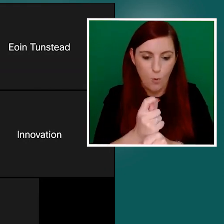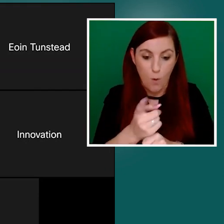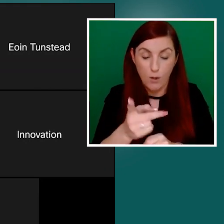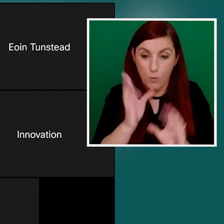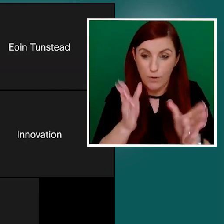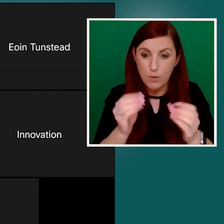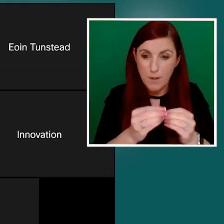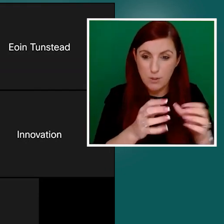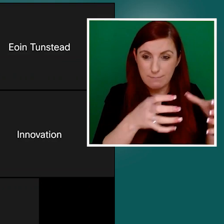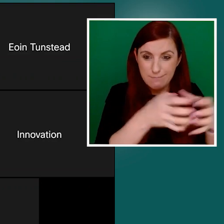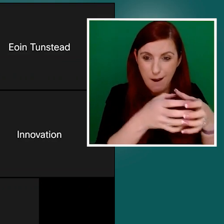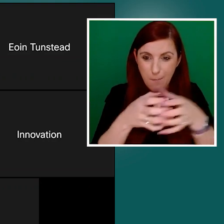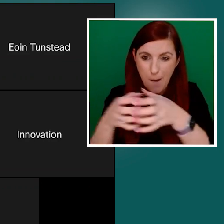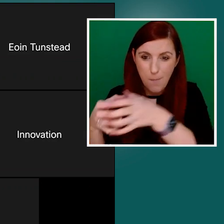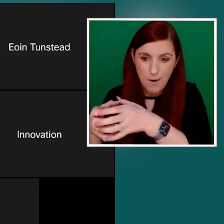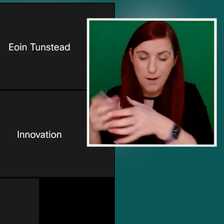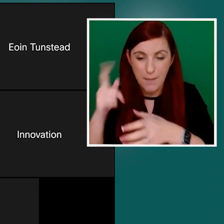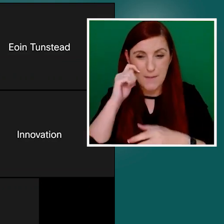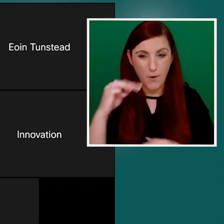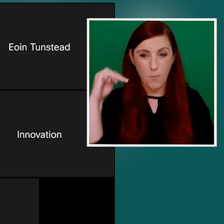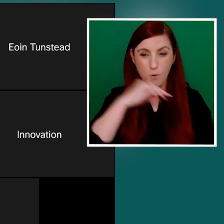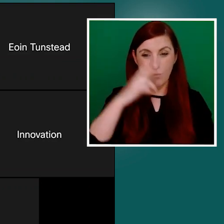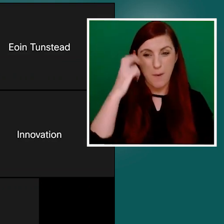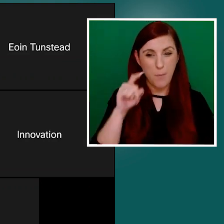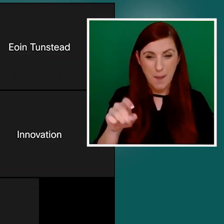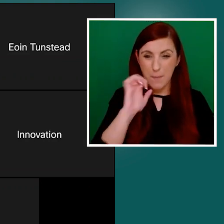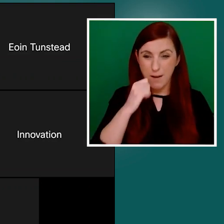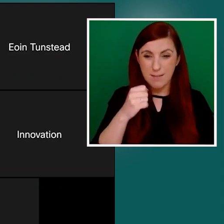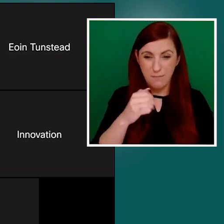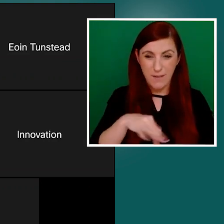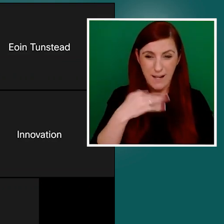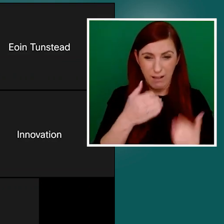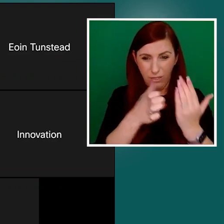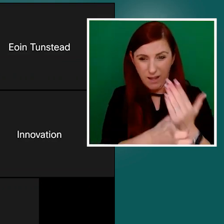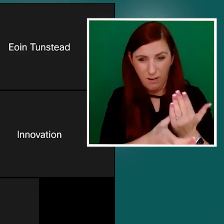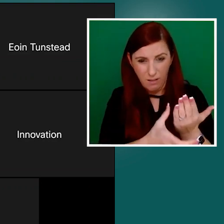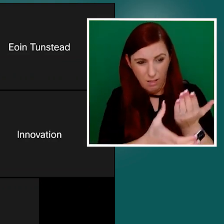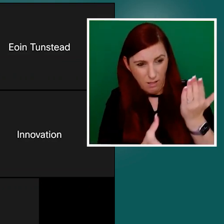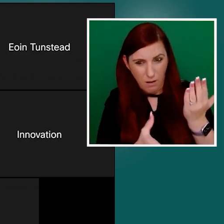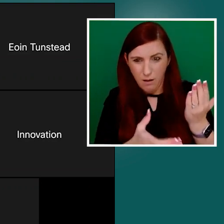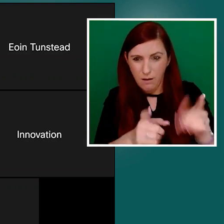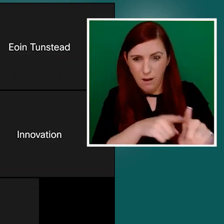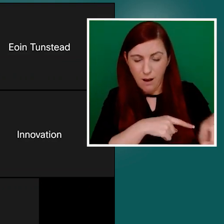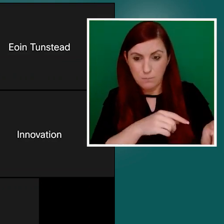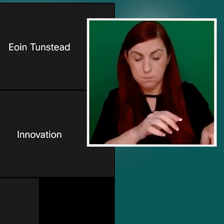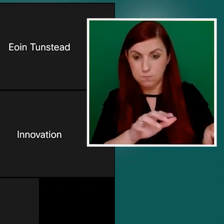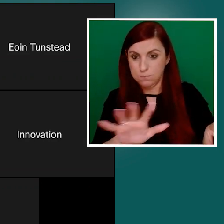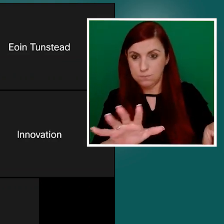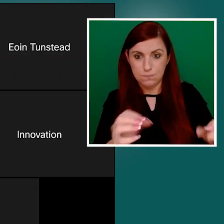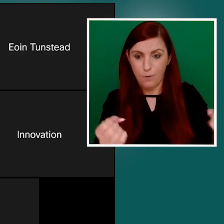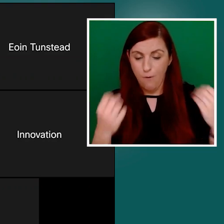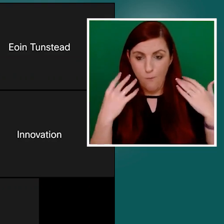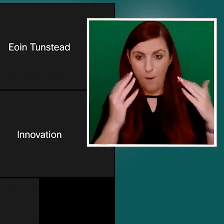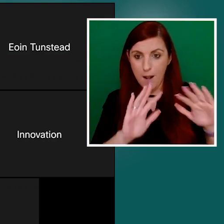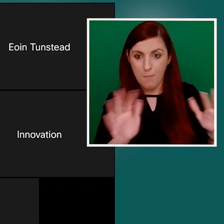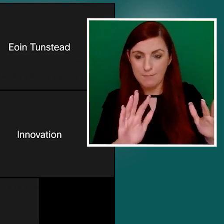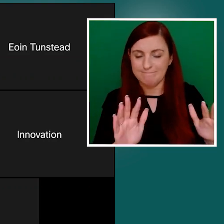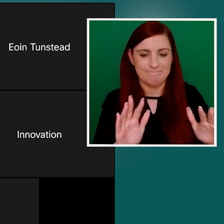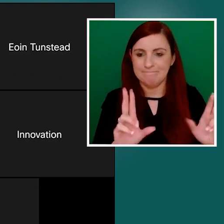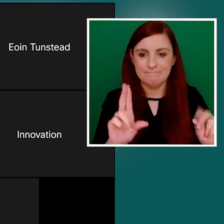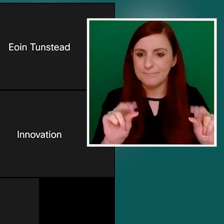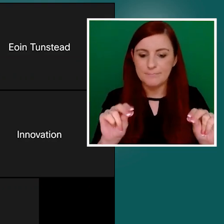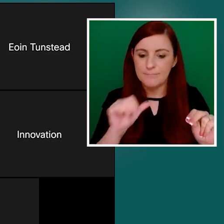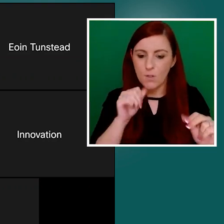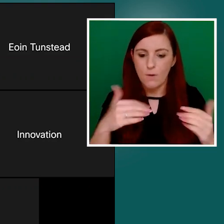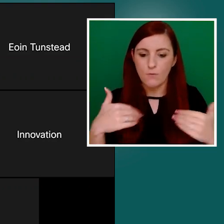that's probably very important, too, because people might be just a little bit intimidated by the overall size of the package. But I take it there is.